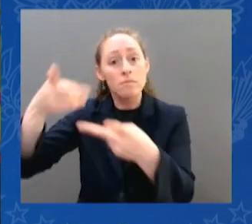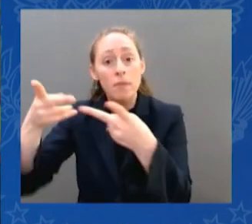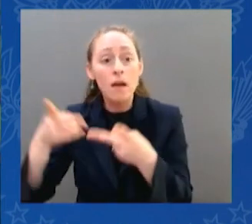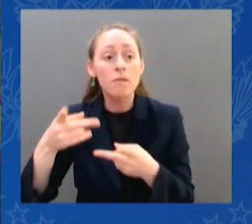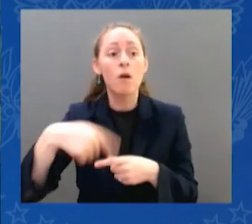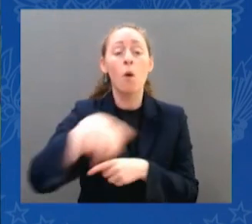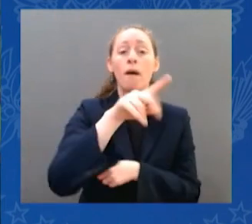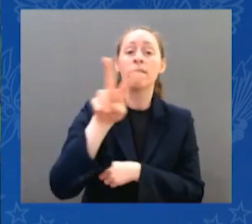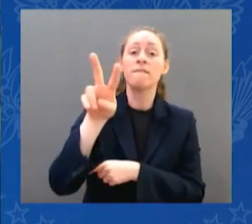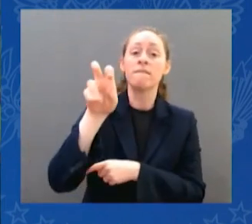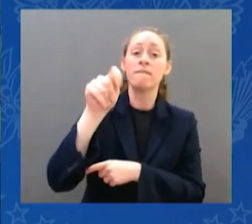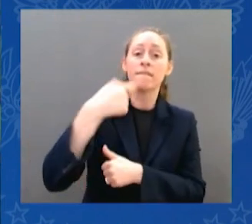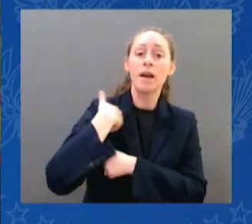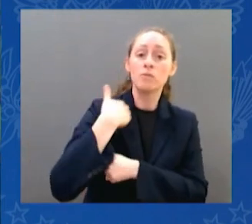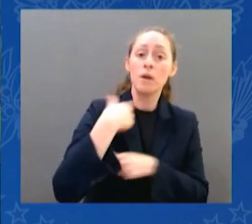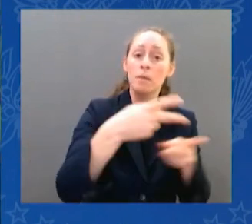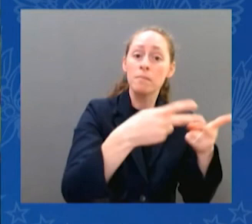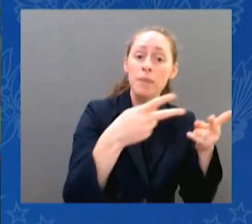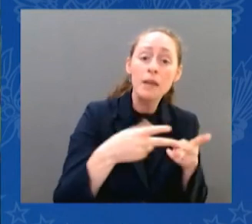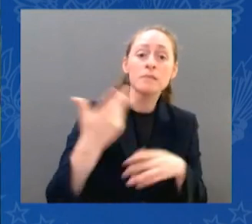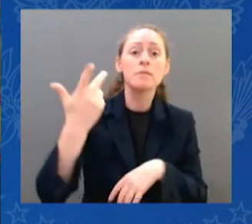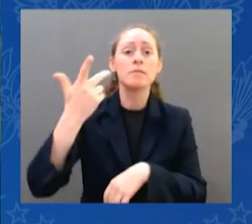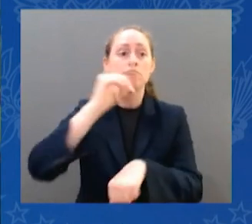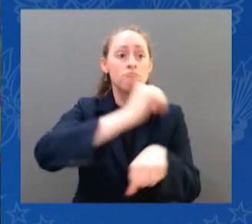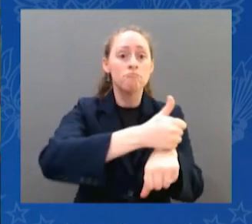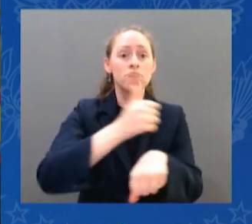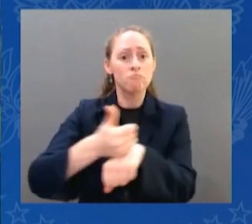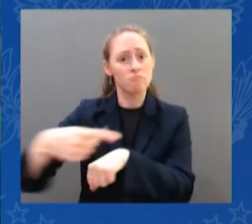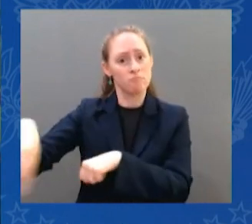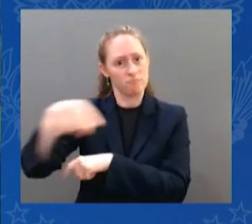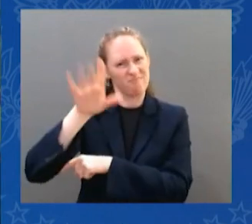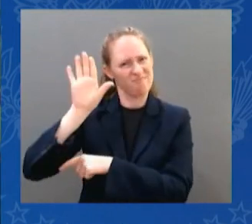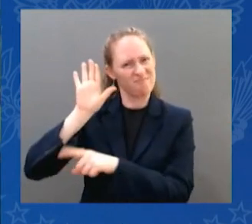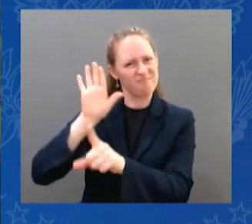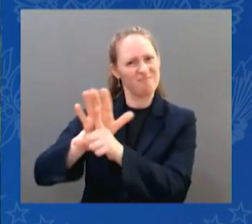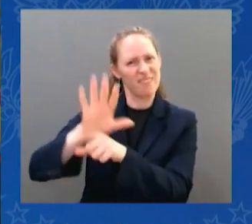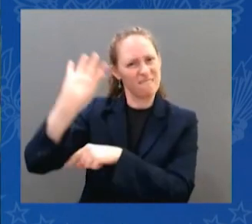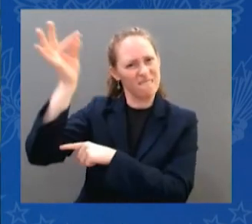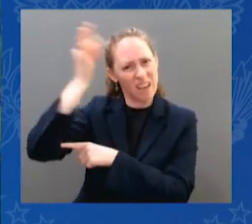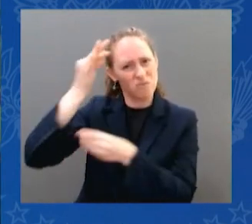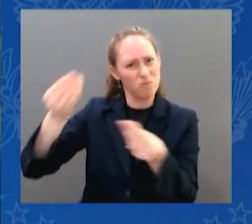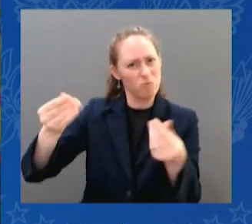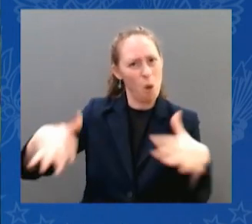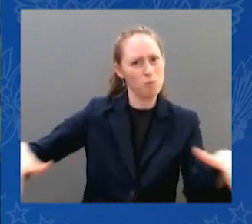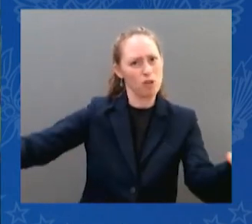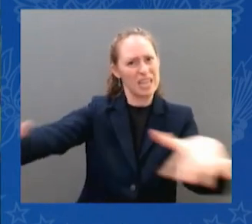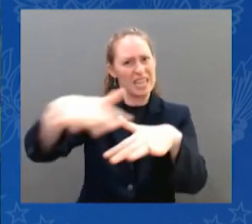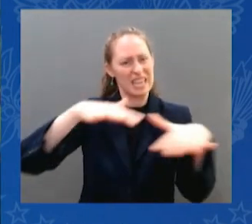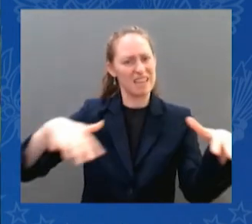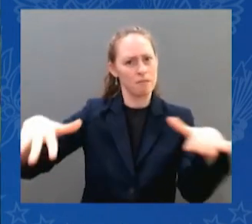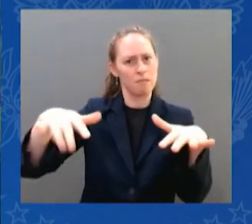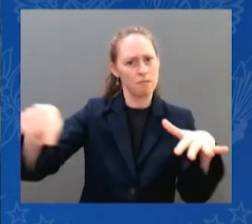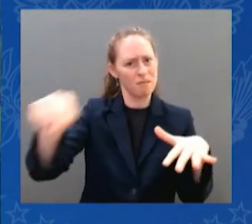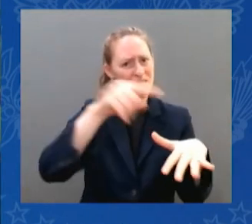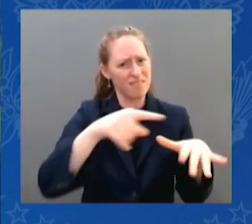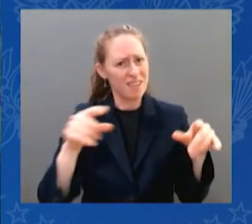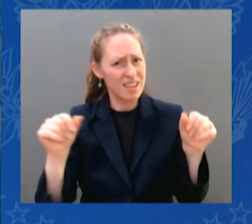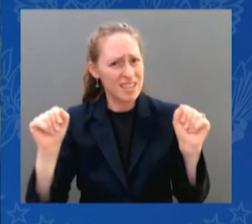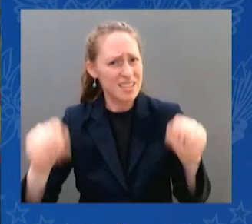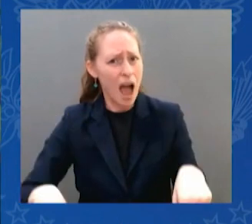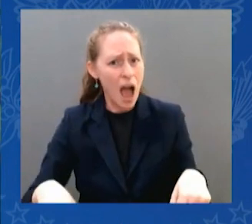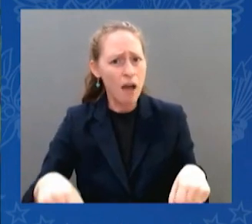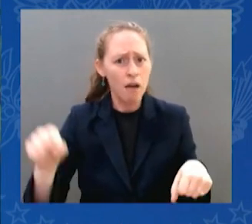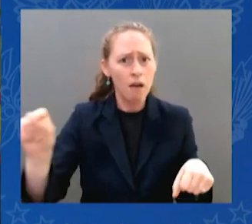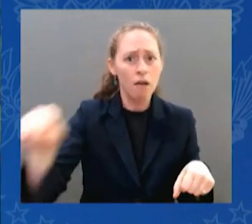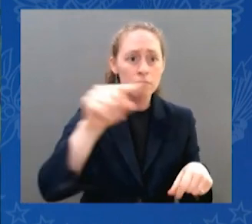government controls the jurisdiction in some of the states that are hostile to women's rights and make sure that those services can be available to other